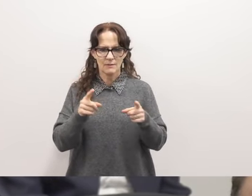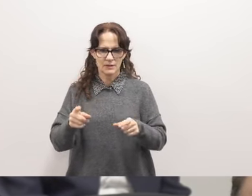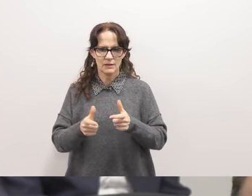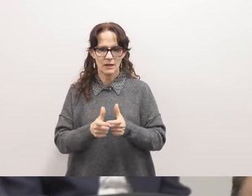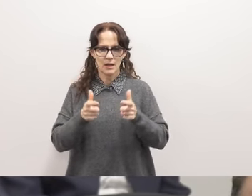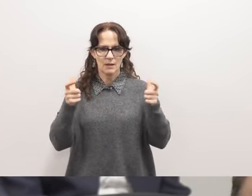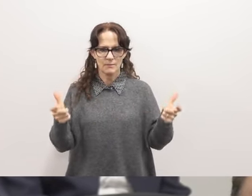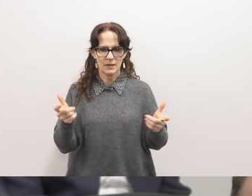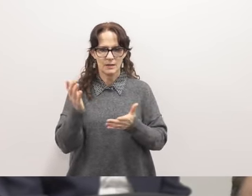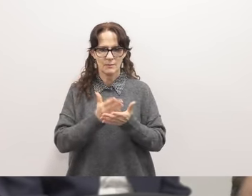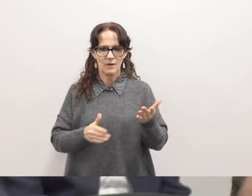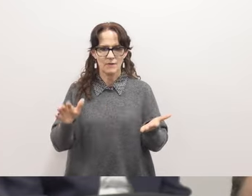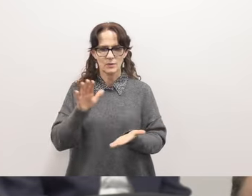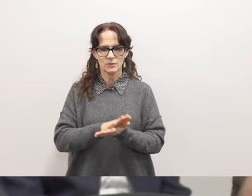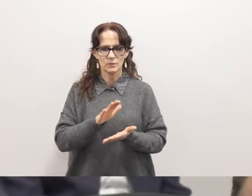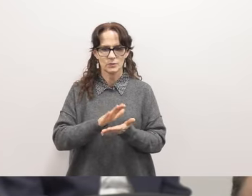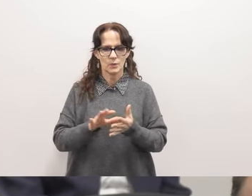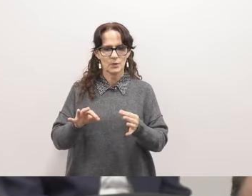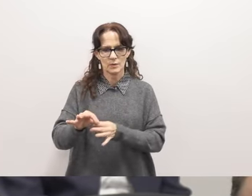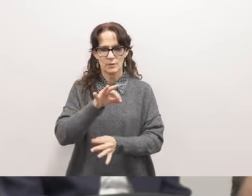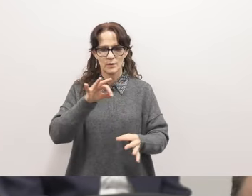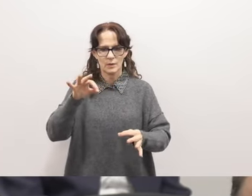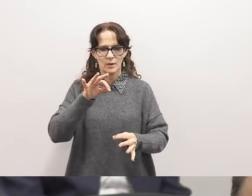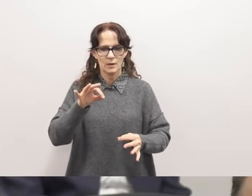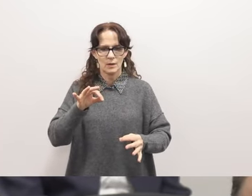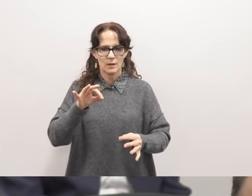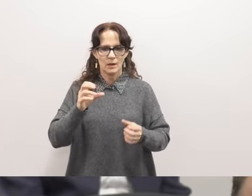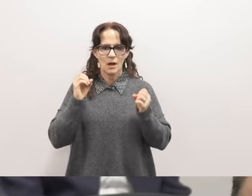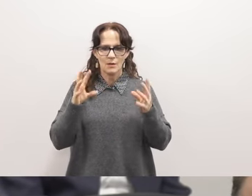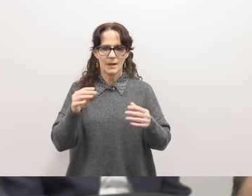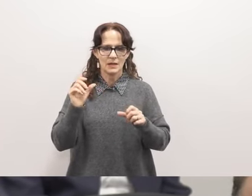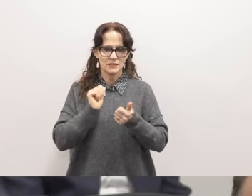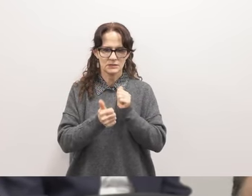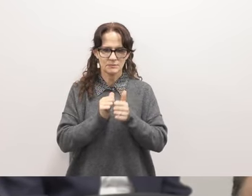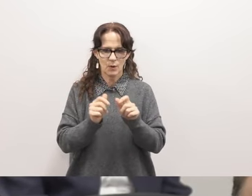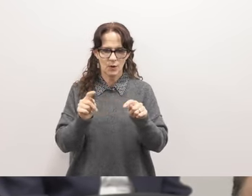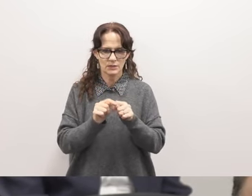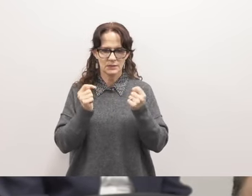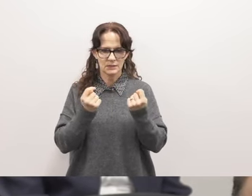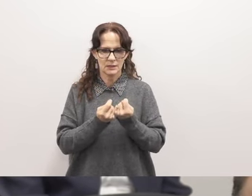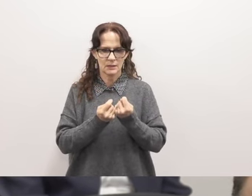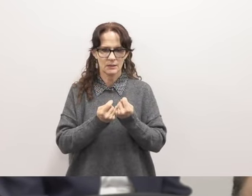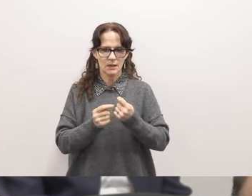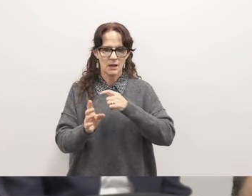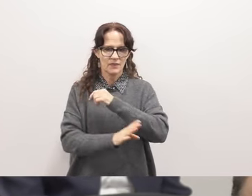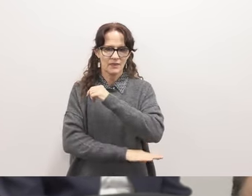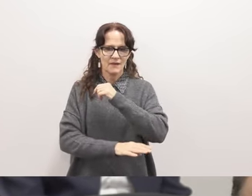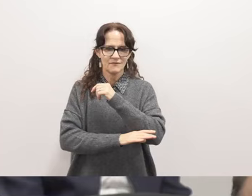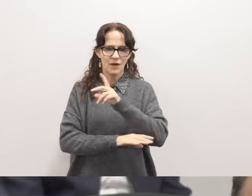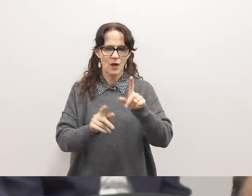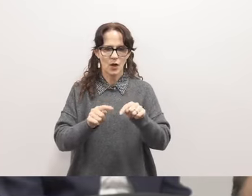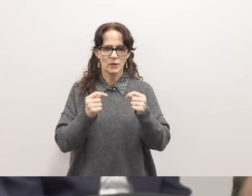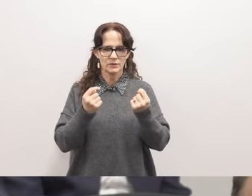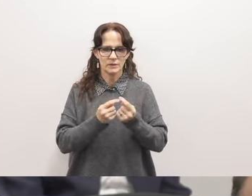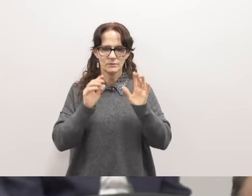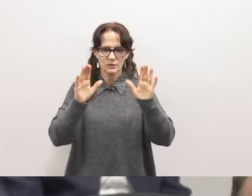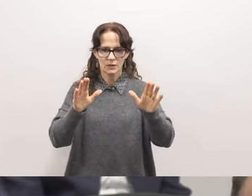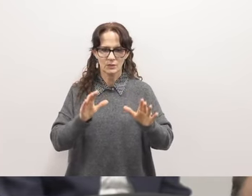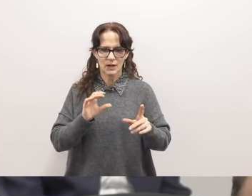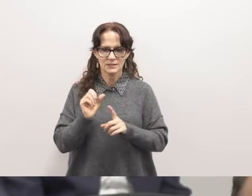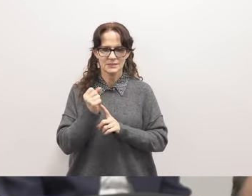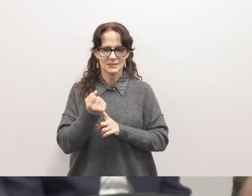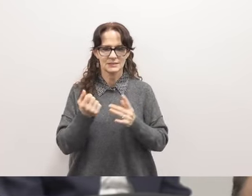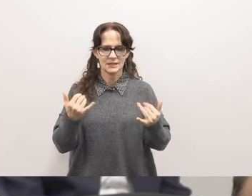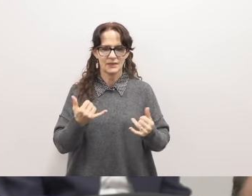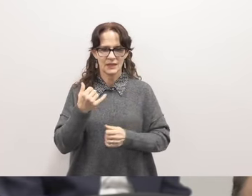of our school spirit is surrounding our many sports teams especially our fall teams that had terrific seasons this